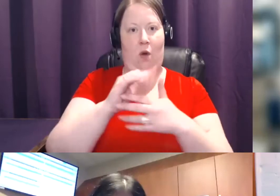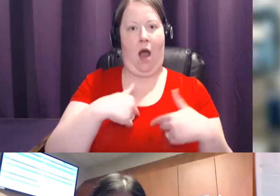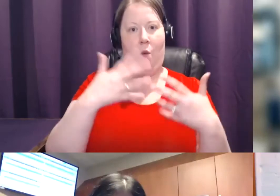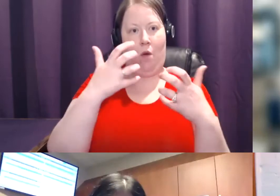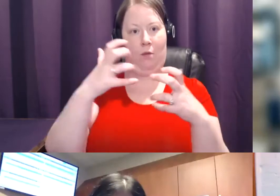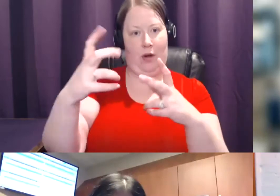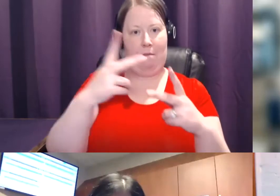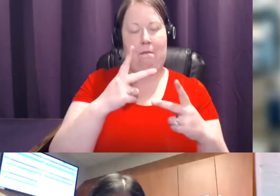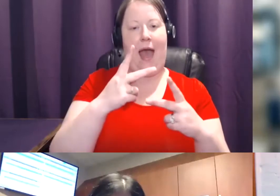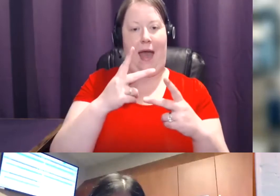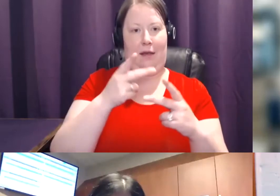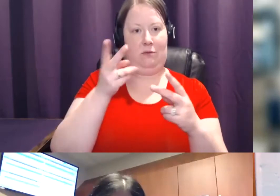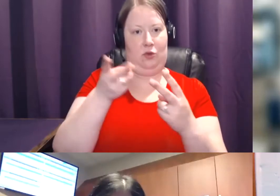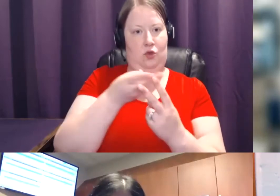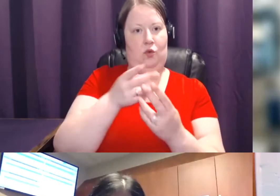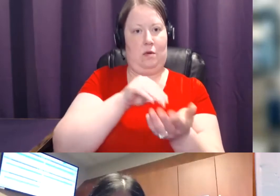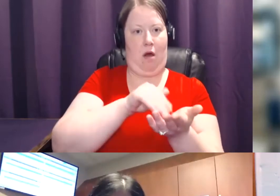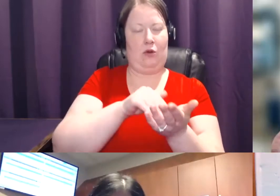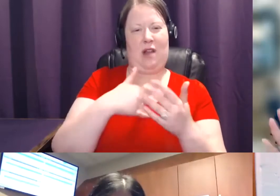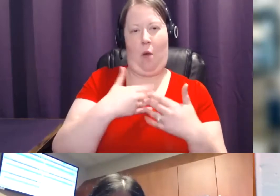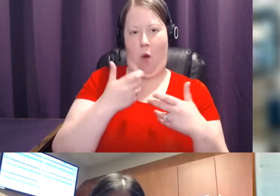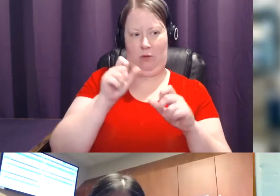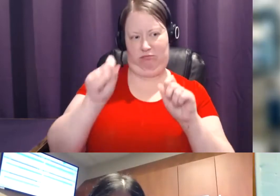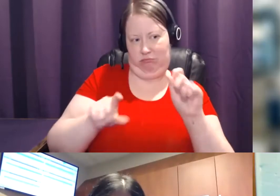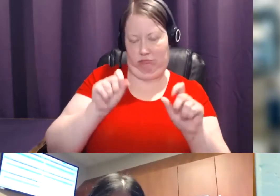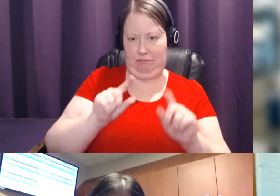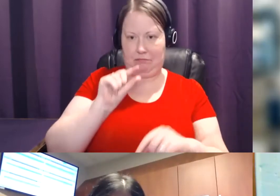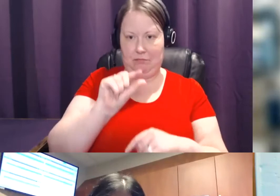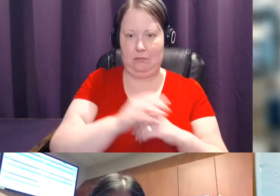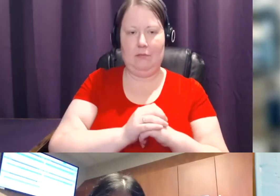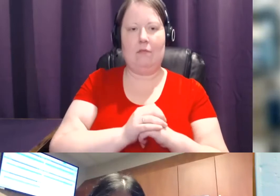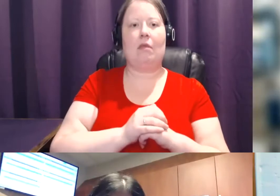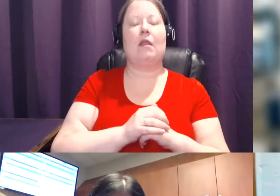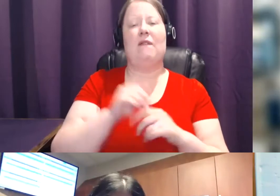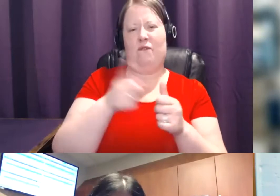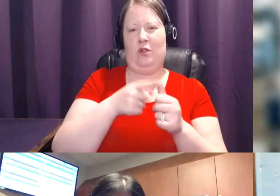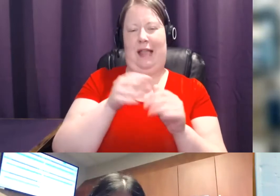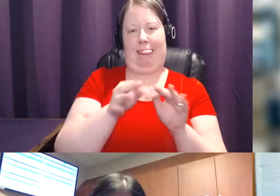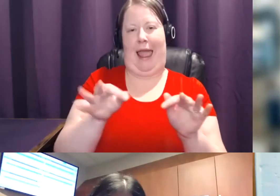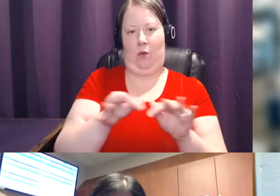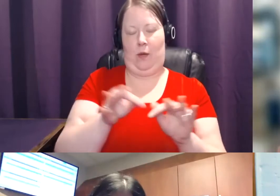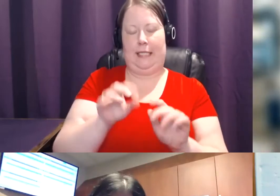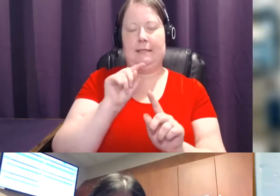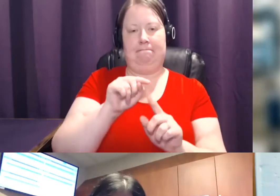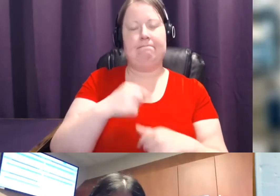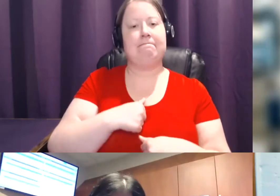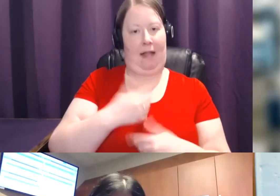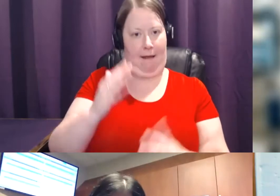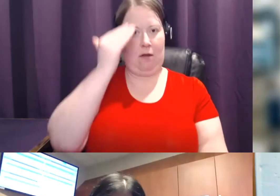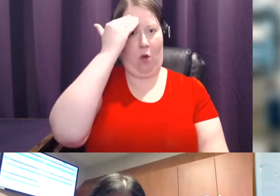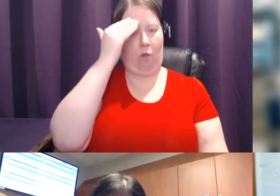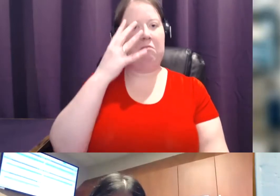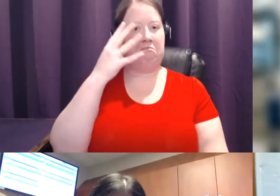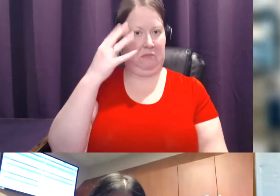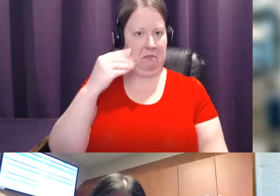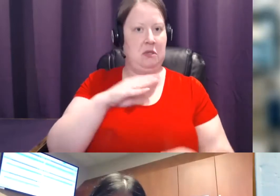you guys a couple of questions about this. So first I want to ask you about the language, because I know having gotten mammograms